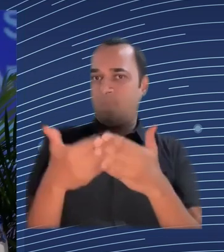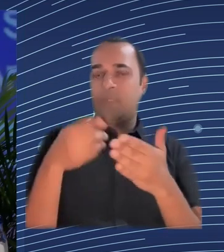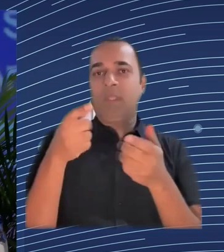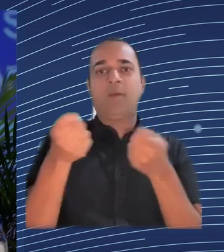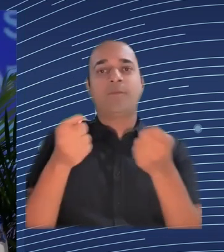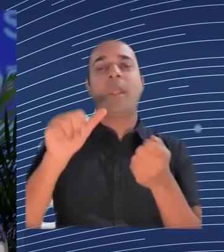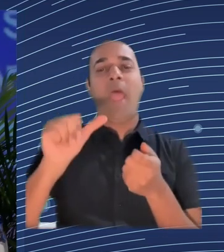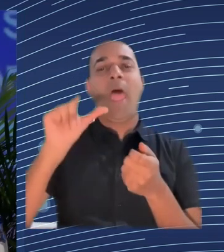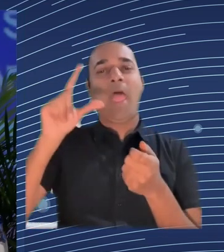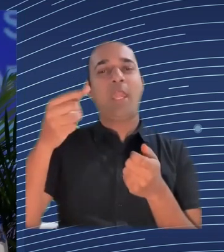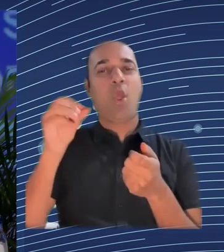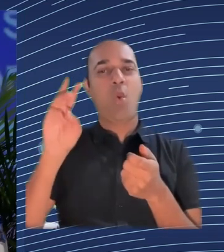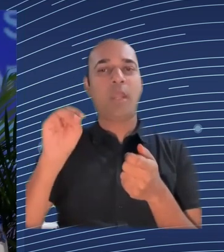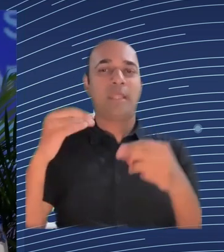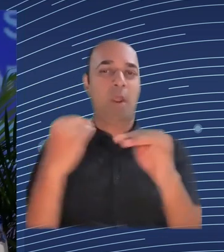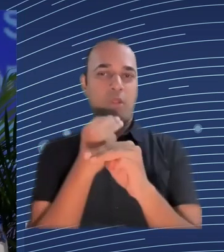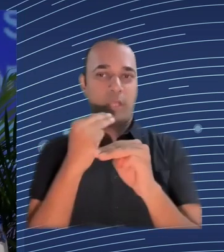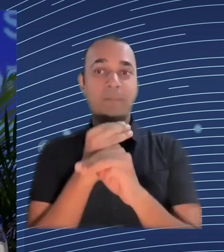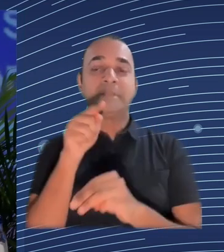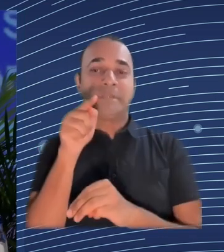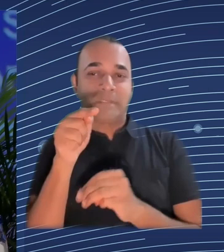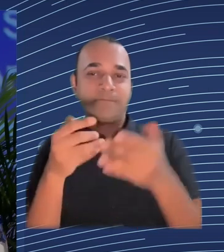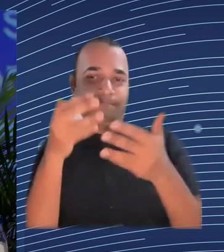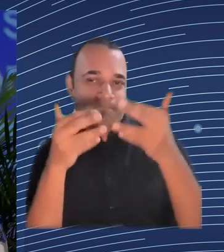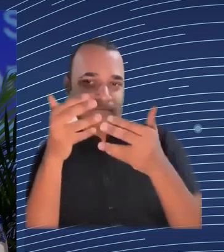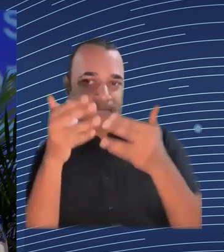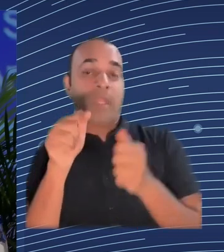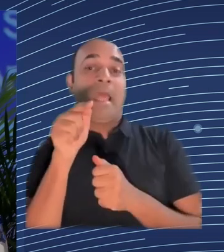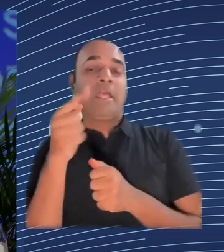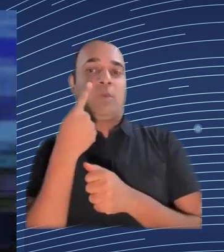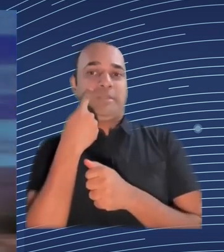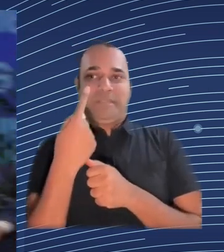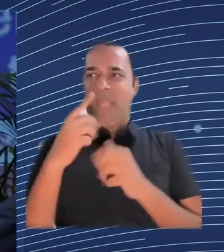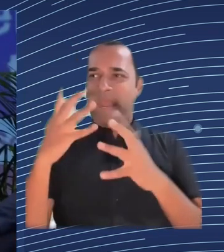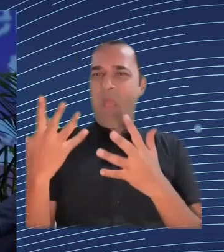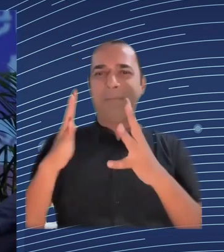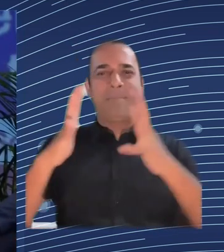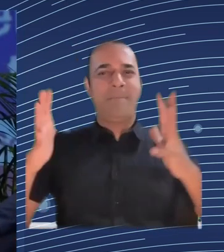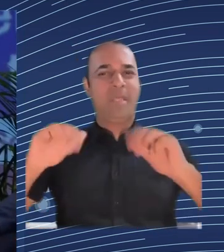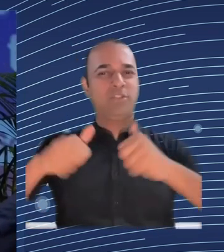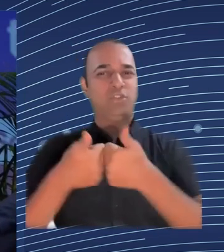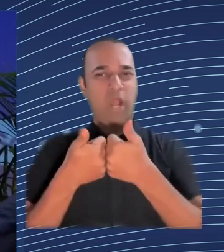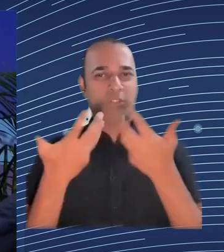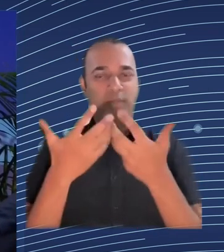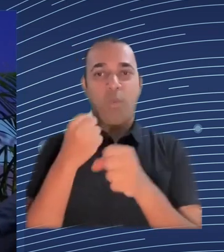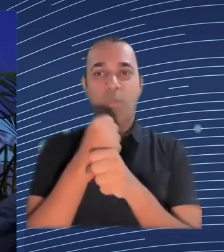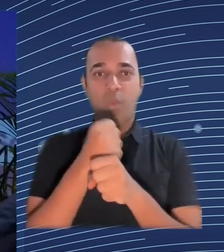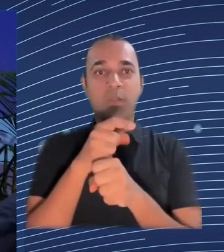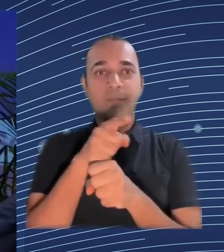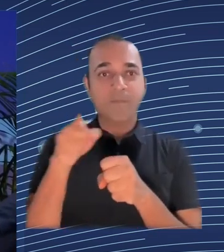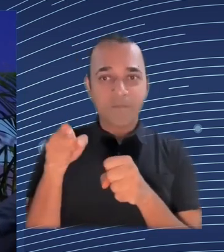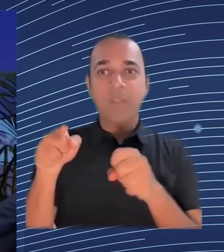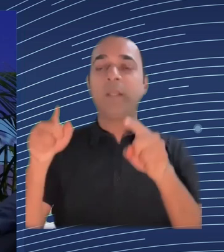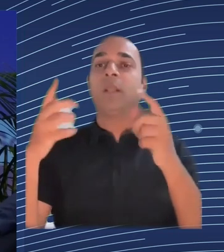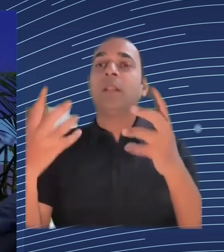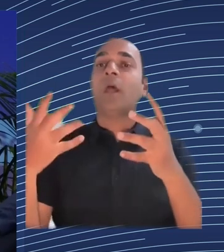opportunities? Well thank you very much for the invitation and the opportunity to be